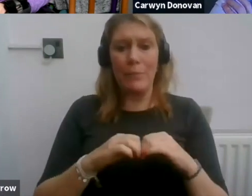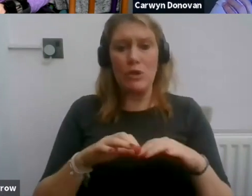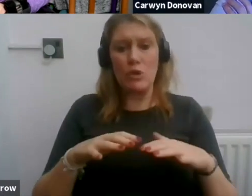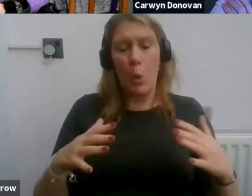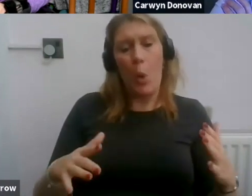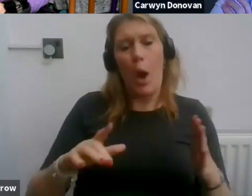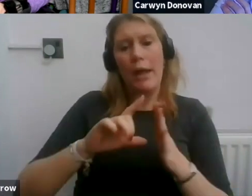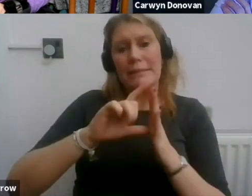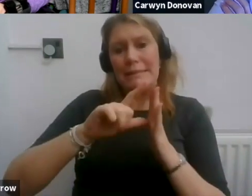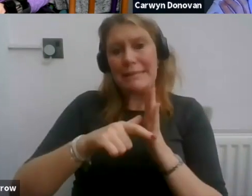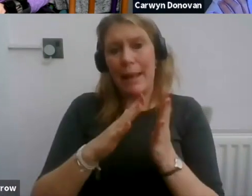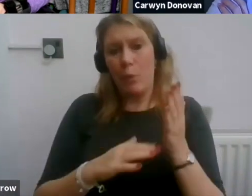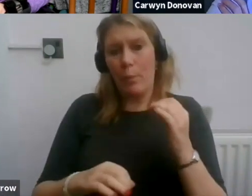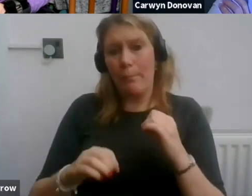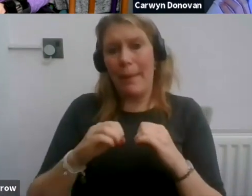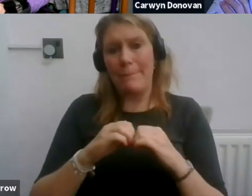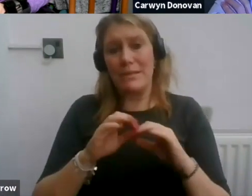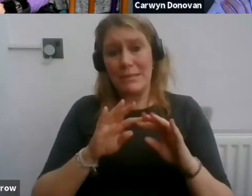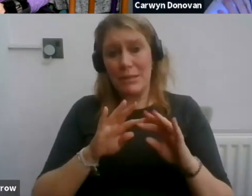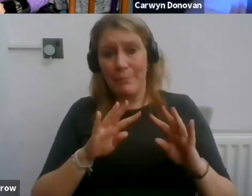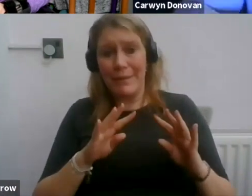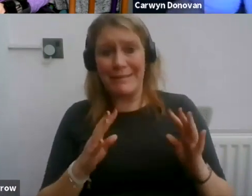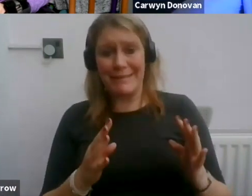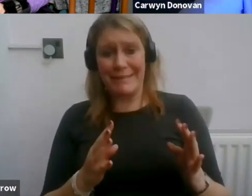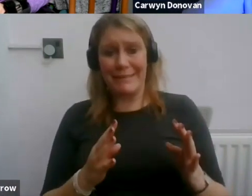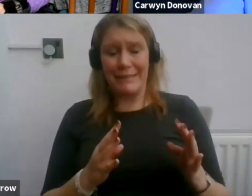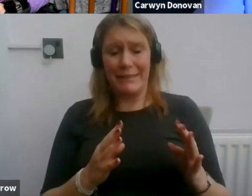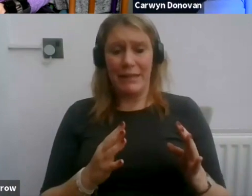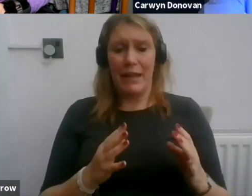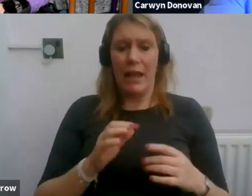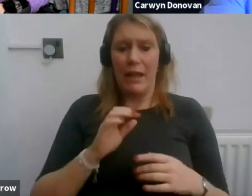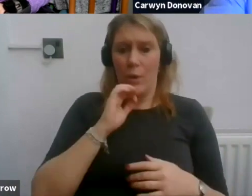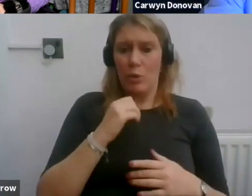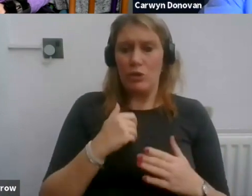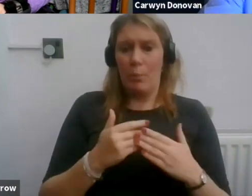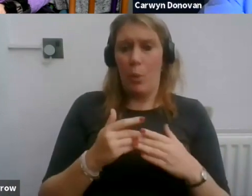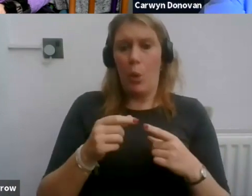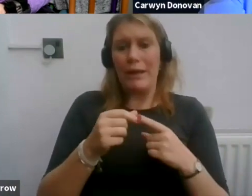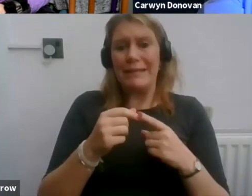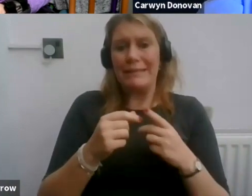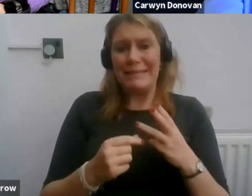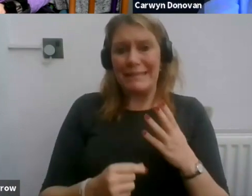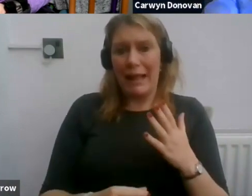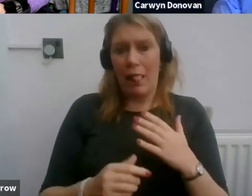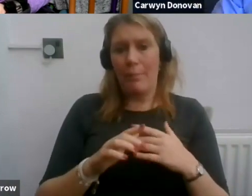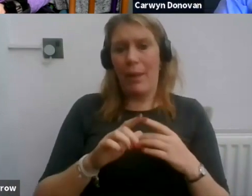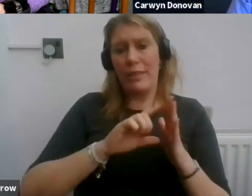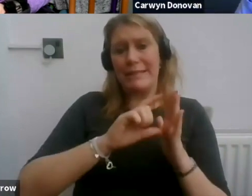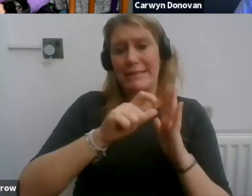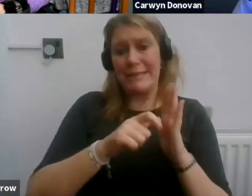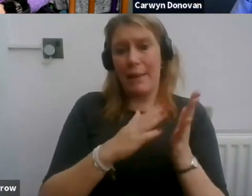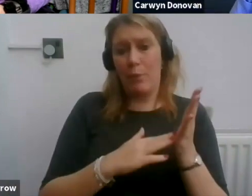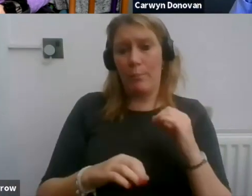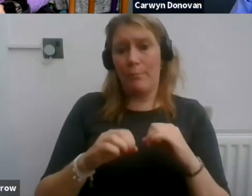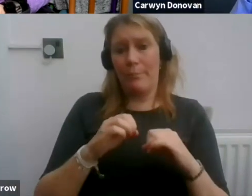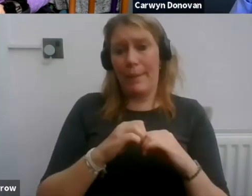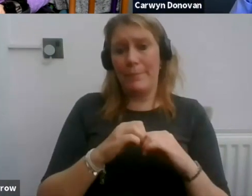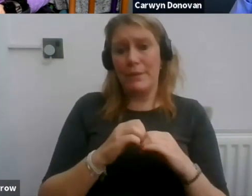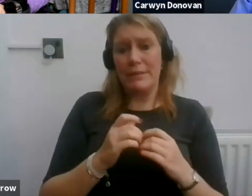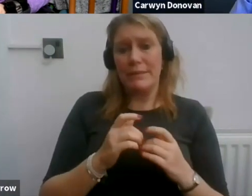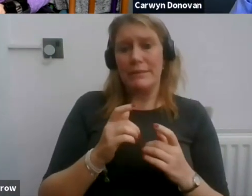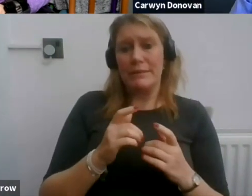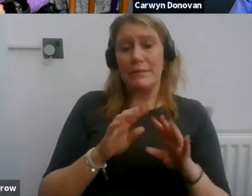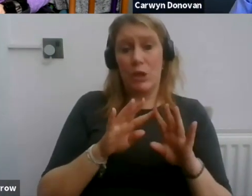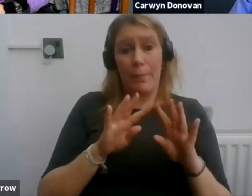Members Network Committee. And I'll just go into a bit more depth about the Disabled Members Network Committee so that you can